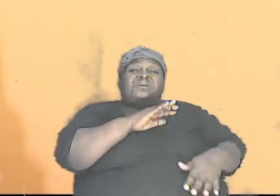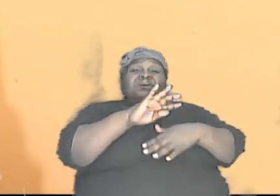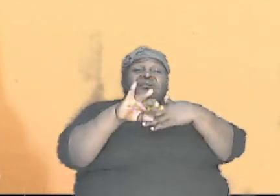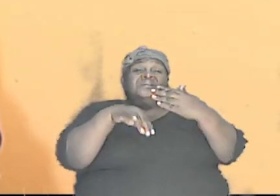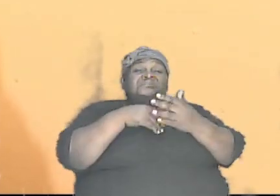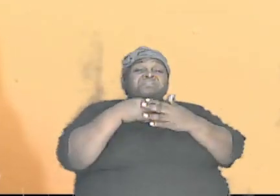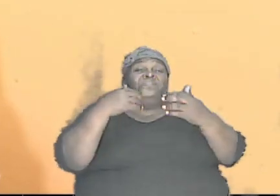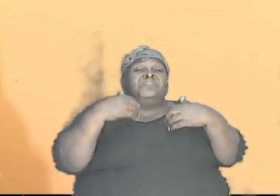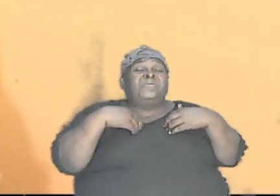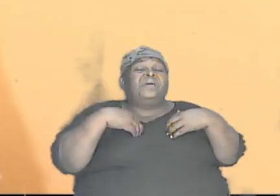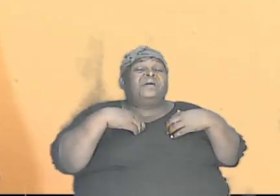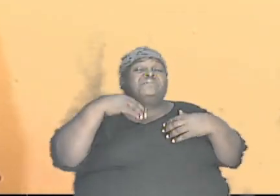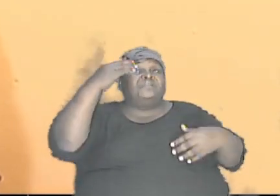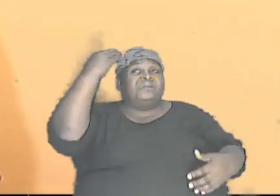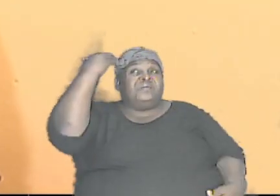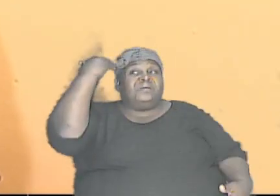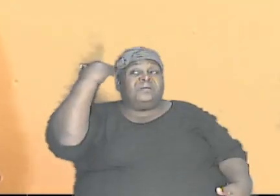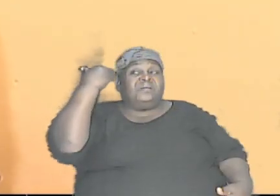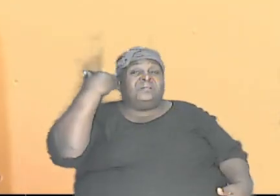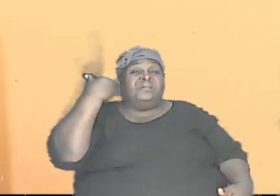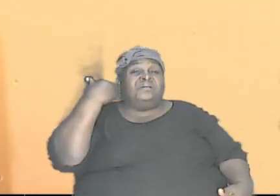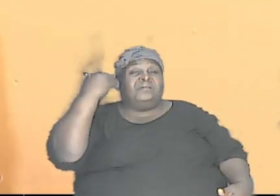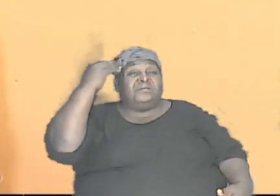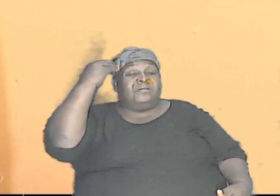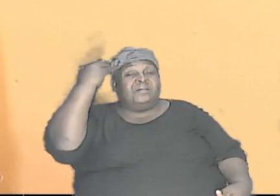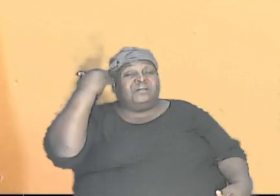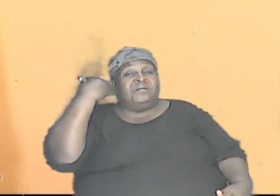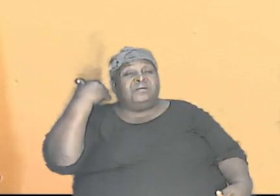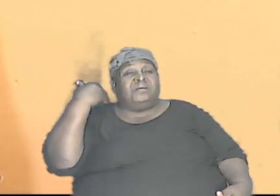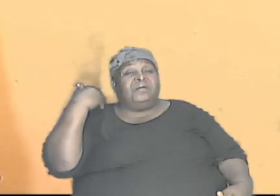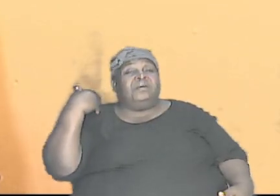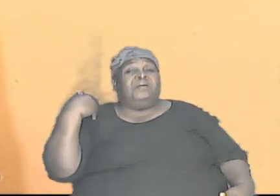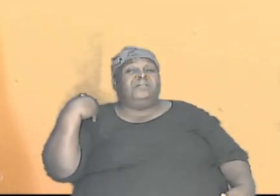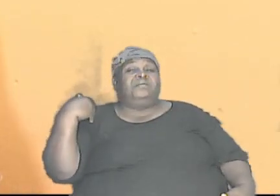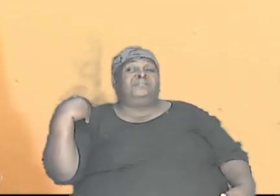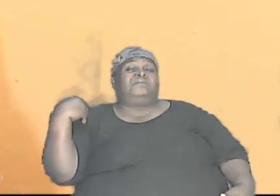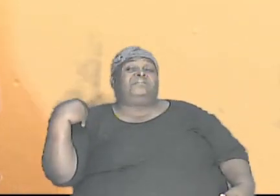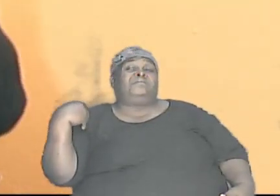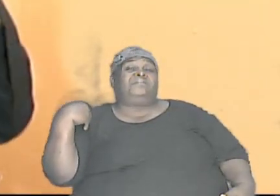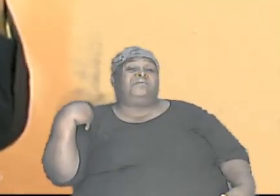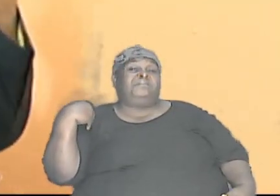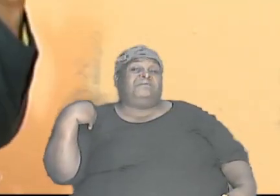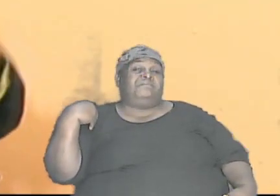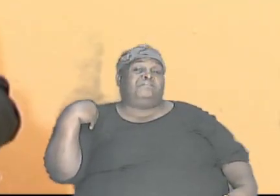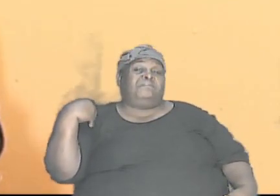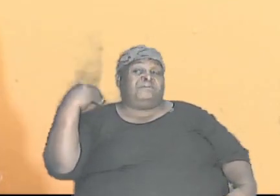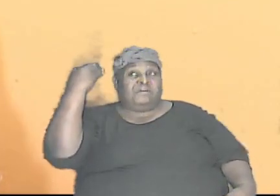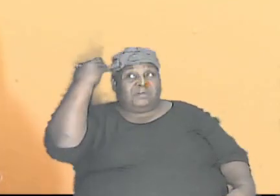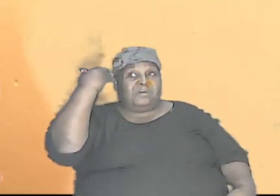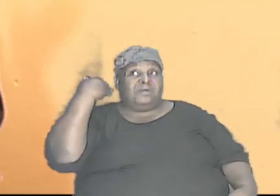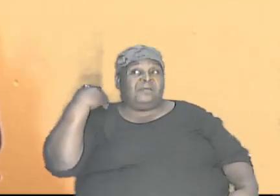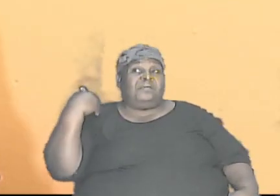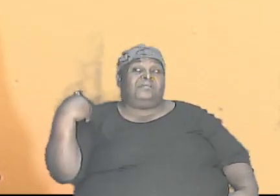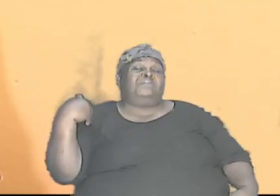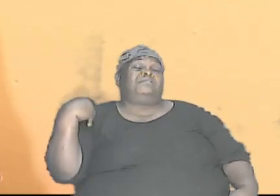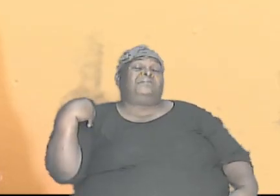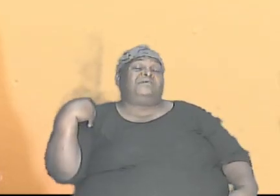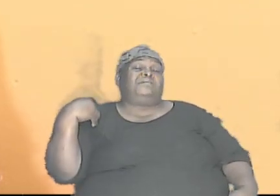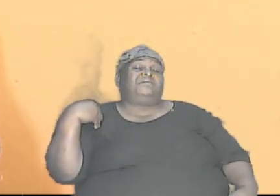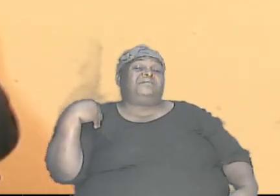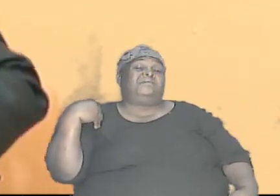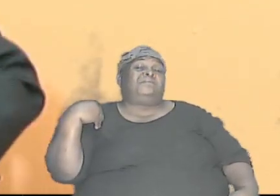long hair that reached them beyond their shoulders, long hair, long hair as if they are,